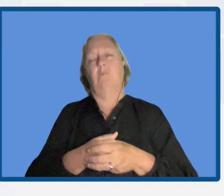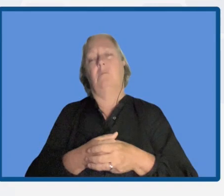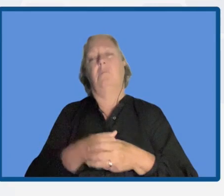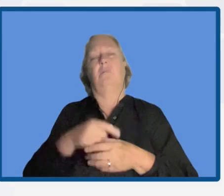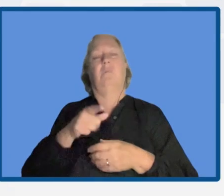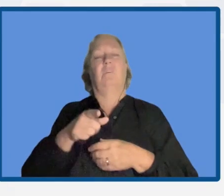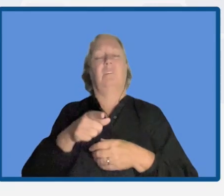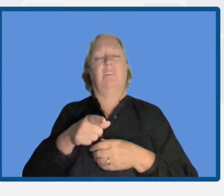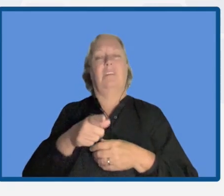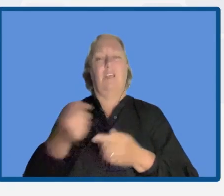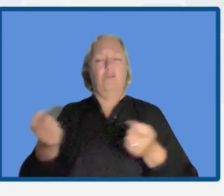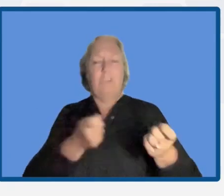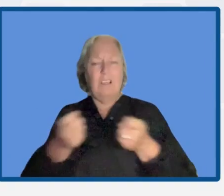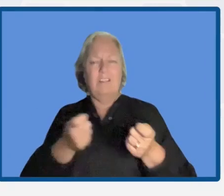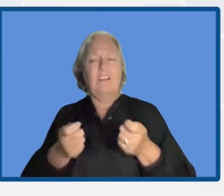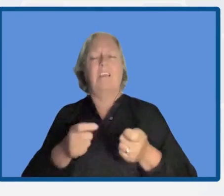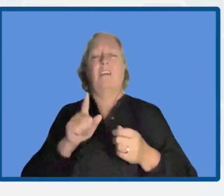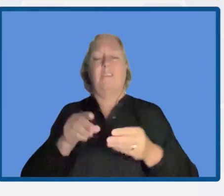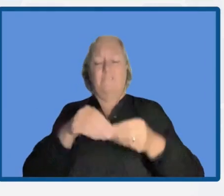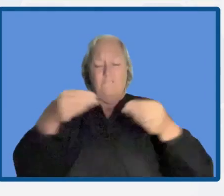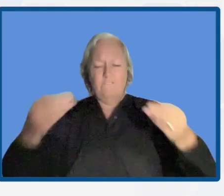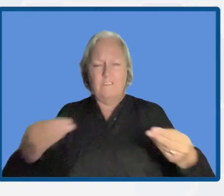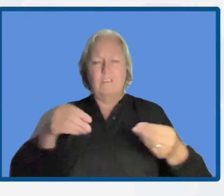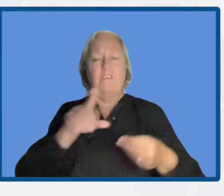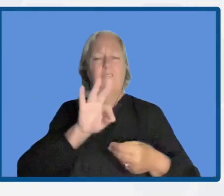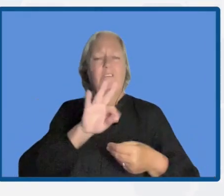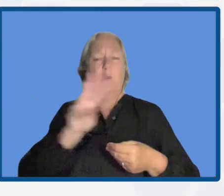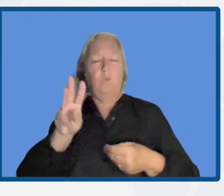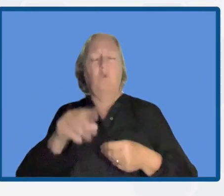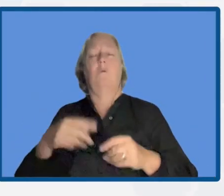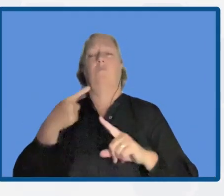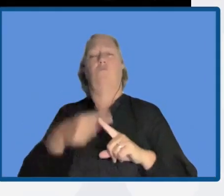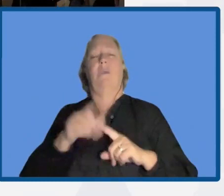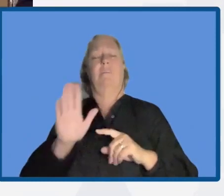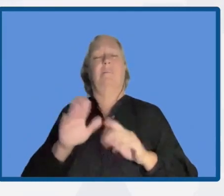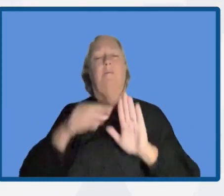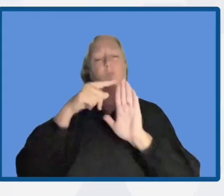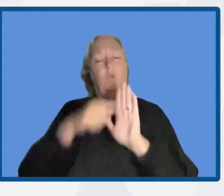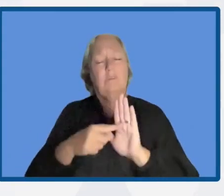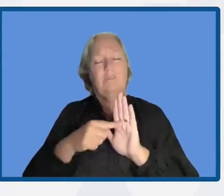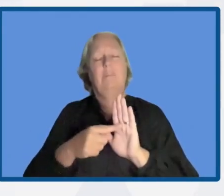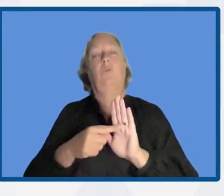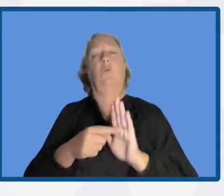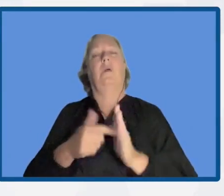frameworks as well as policies that will lead to nature-based solutions.